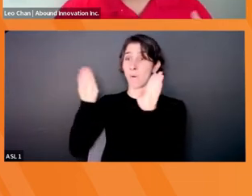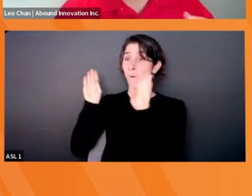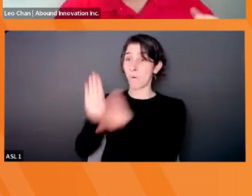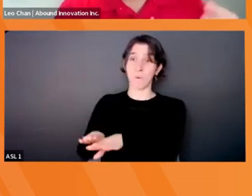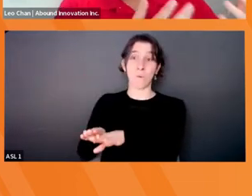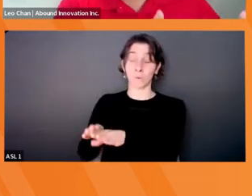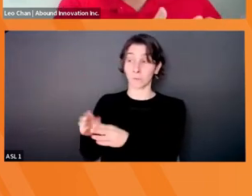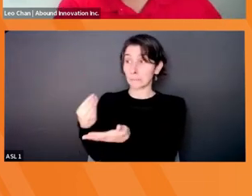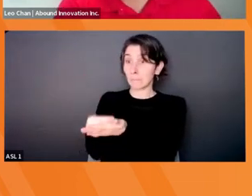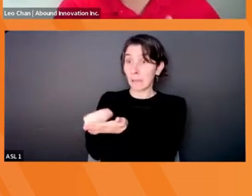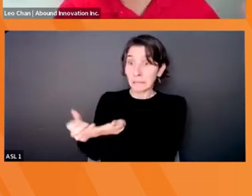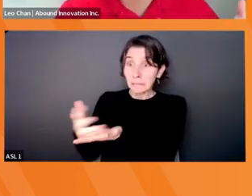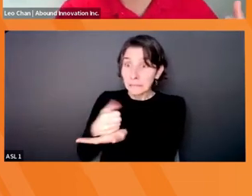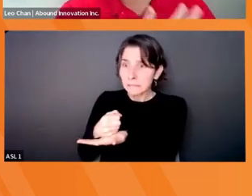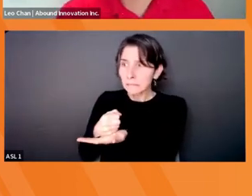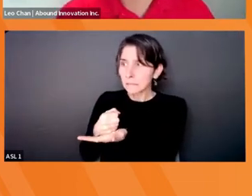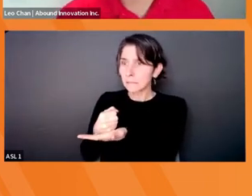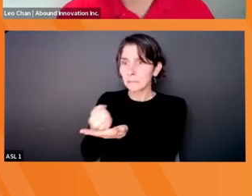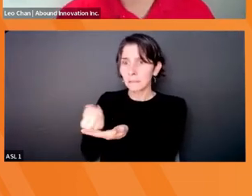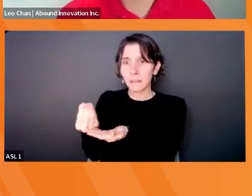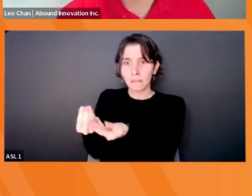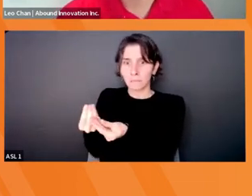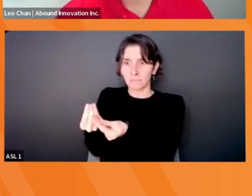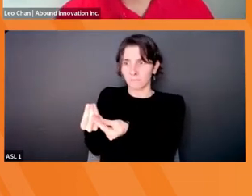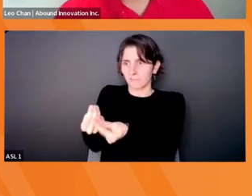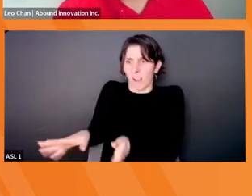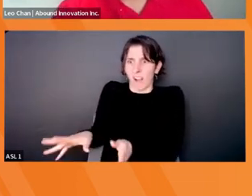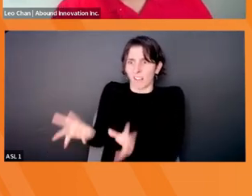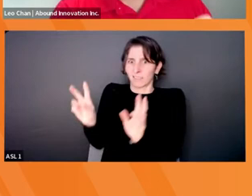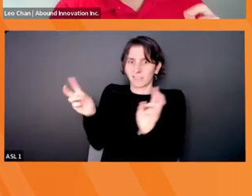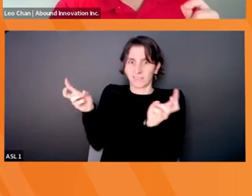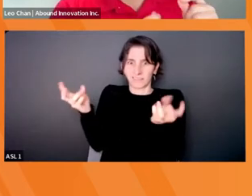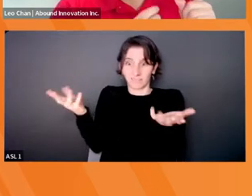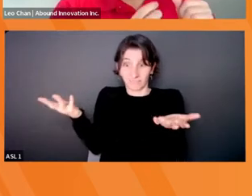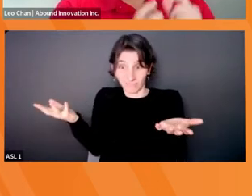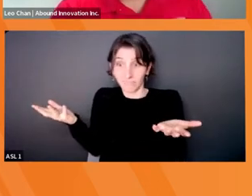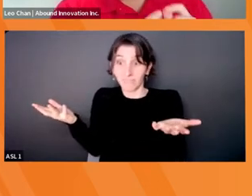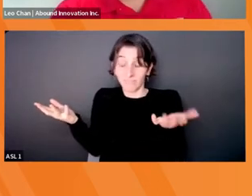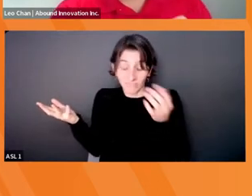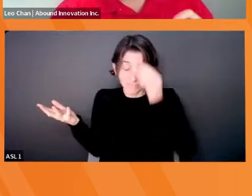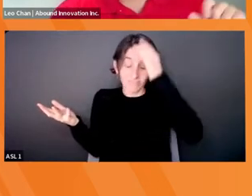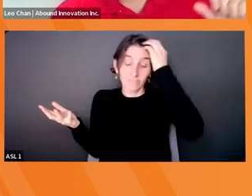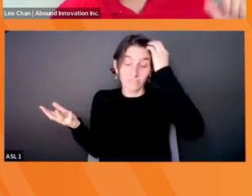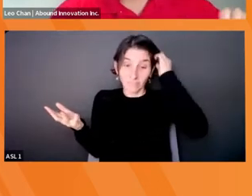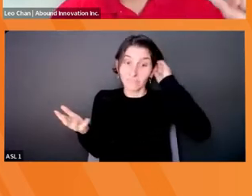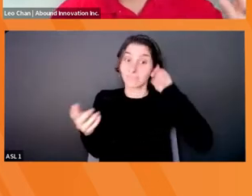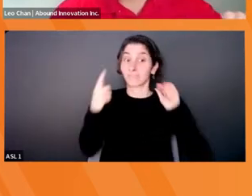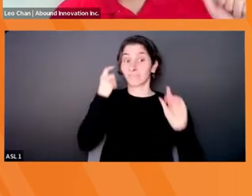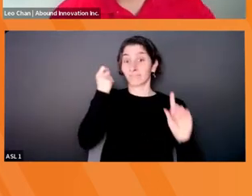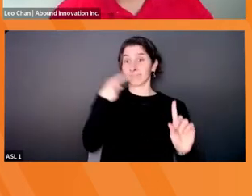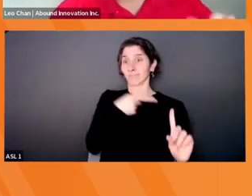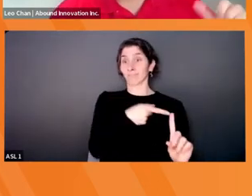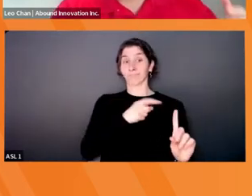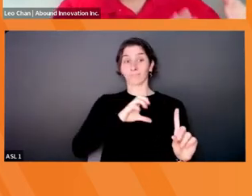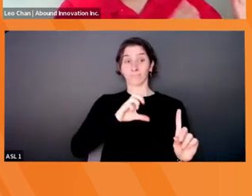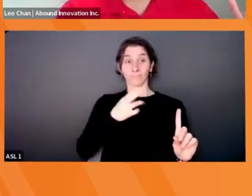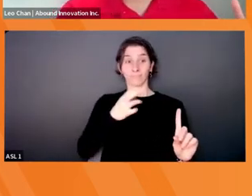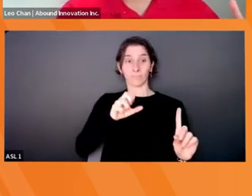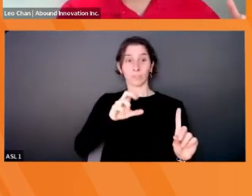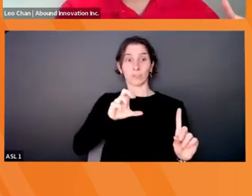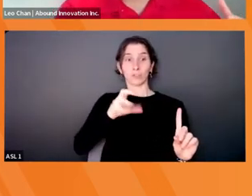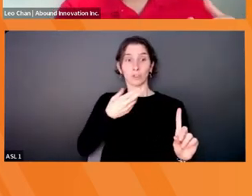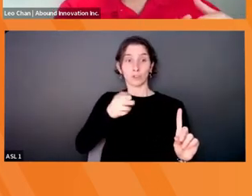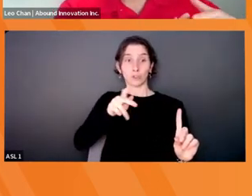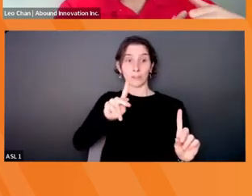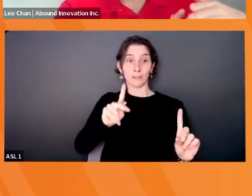of revenue essentially was eliminated. But because Chick-fil-A had started down this road of third-party